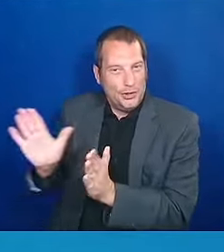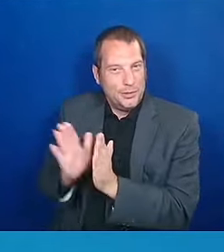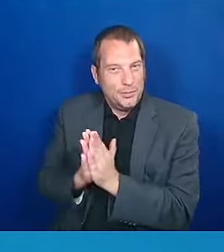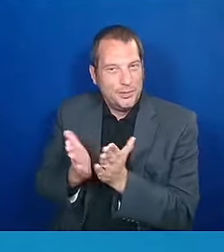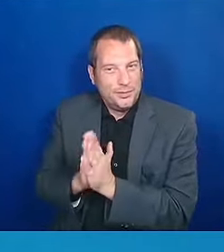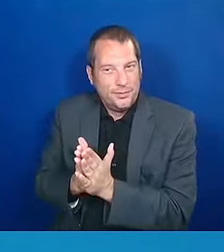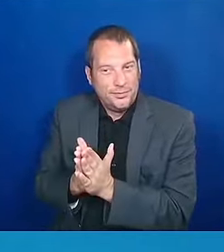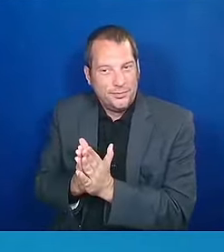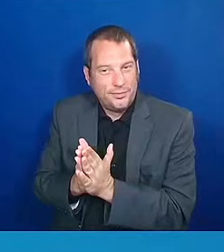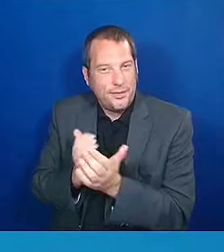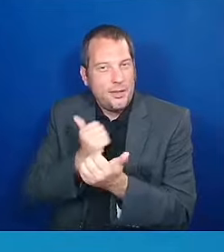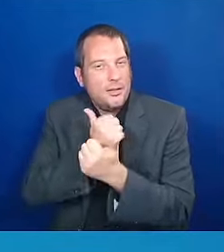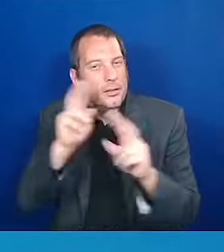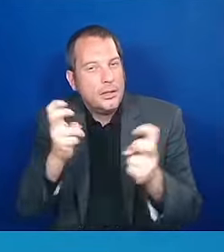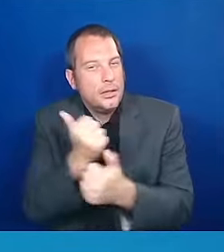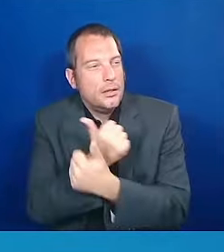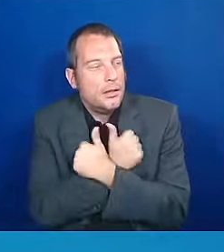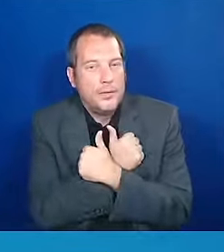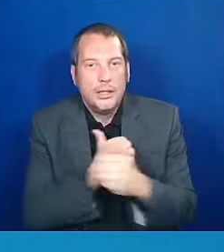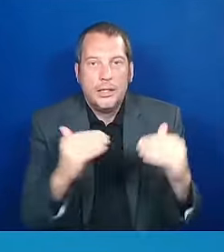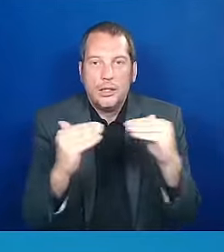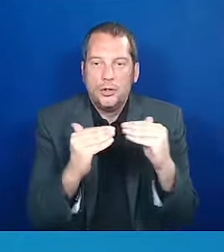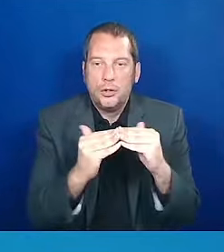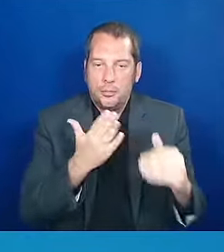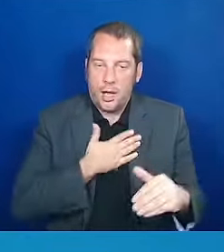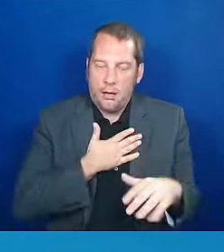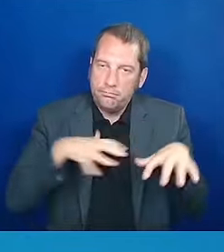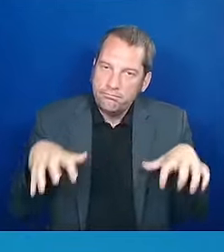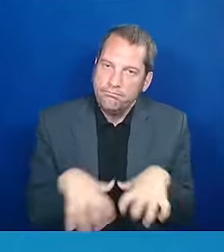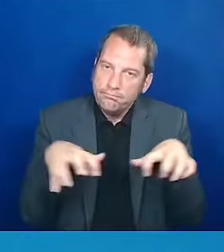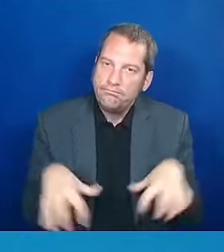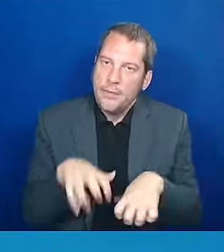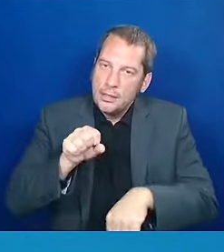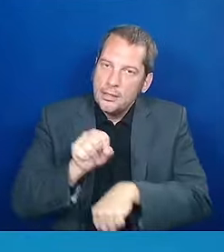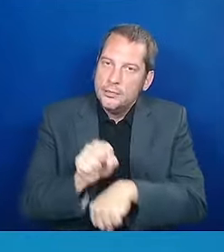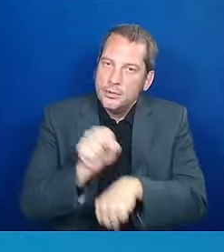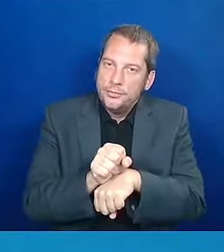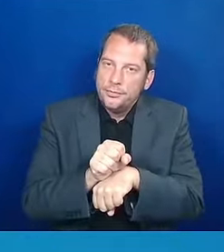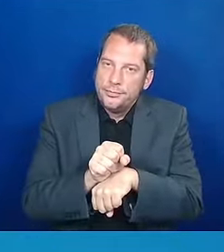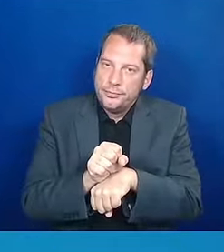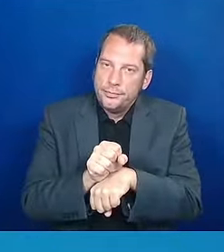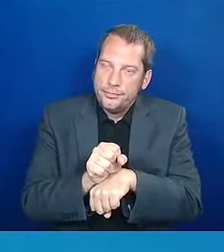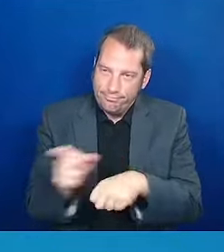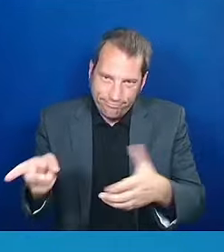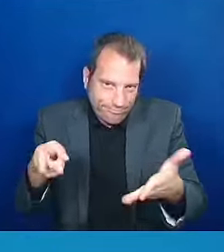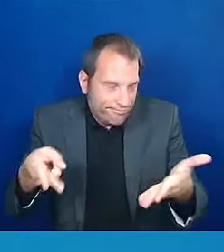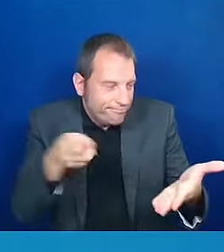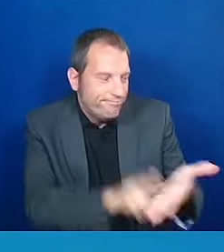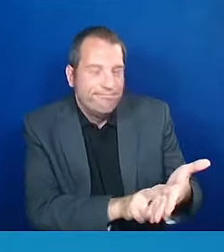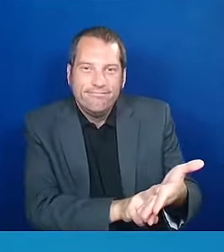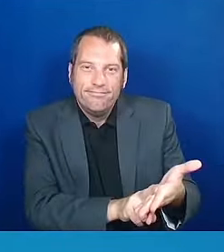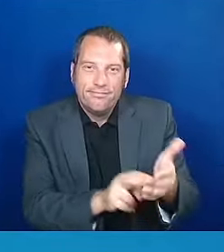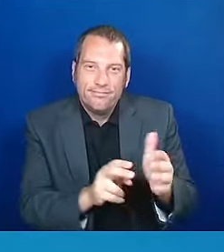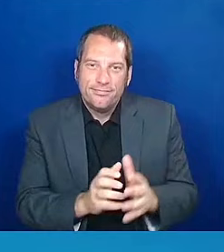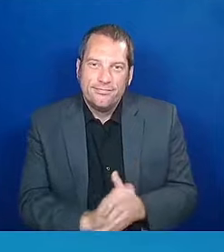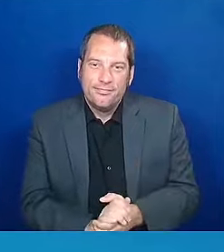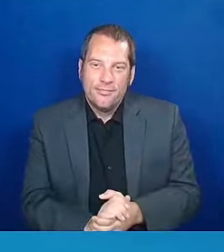which she signed to Kamala with Love, Norma E. Boyd.